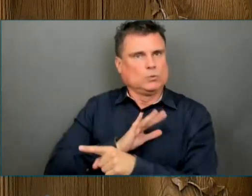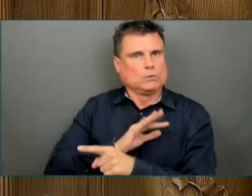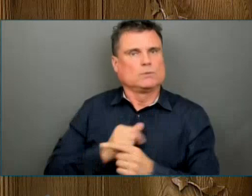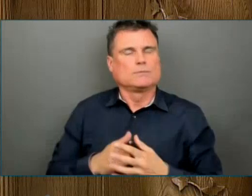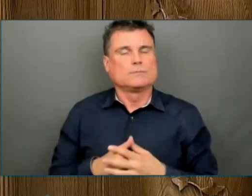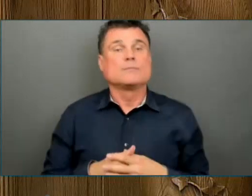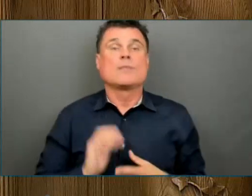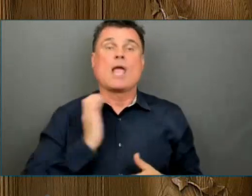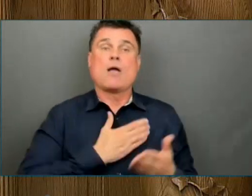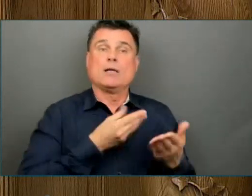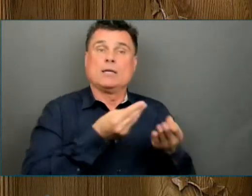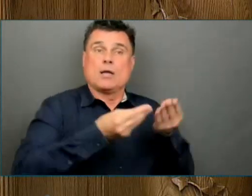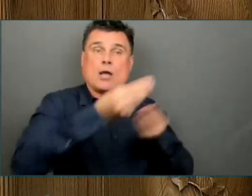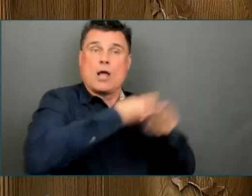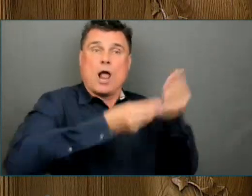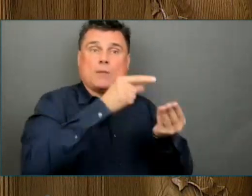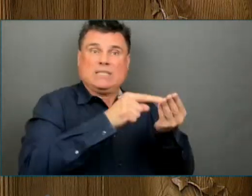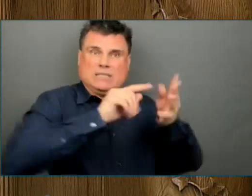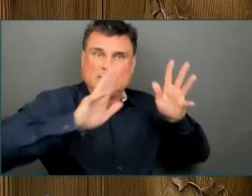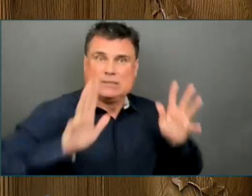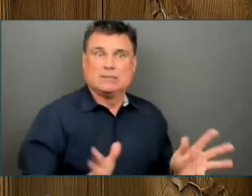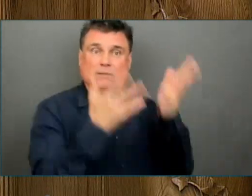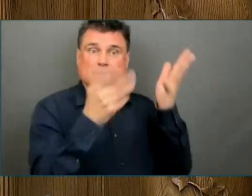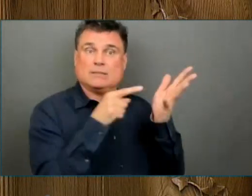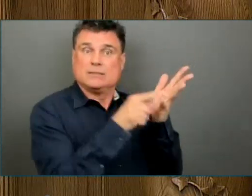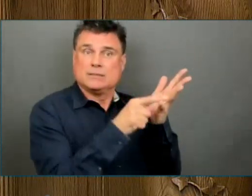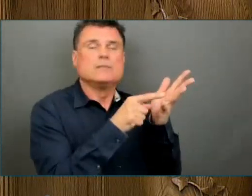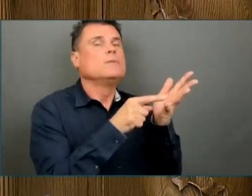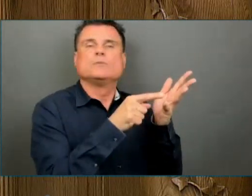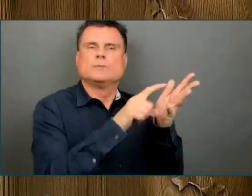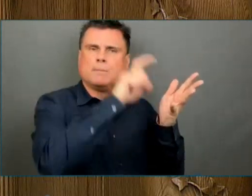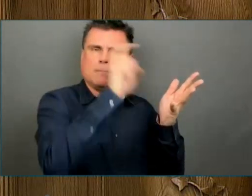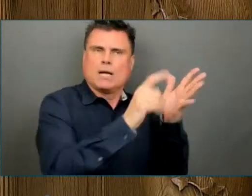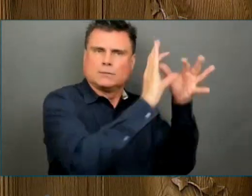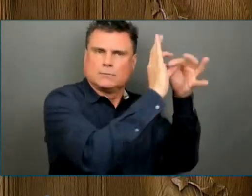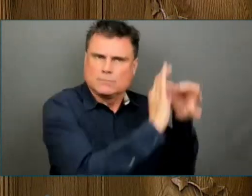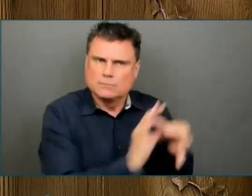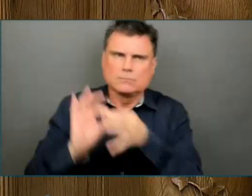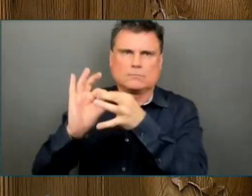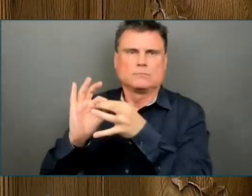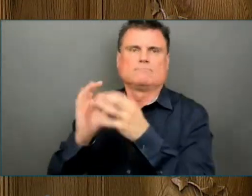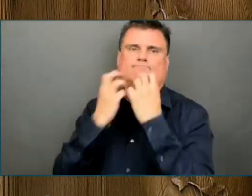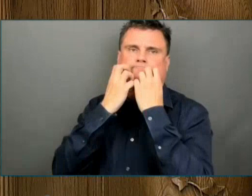environmental protection, not an excuse to relax our commitment to sustainability.